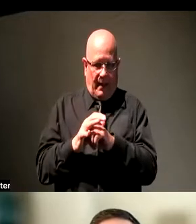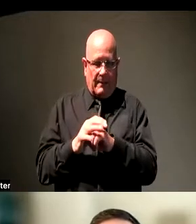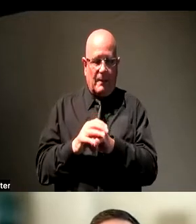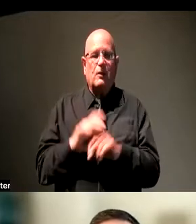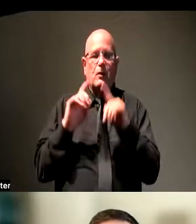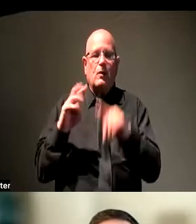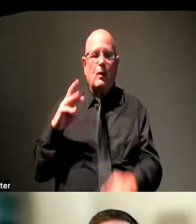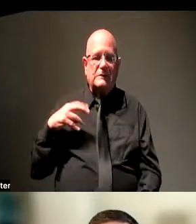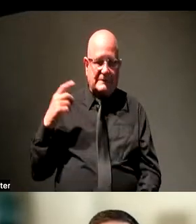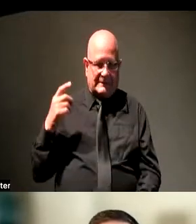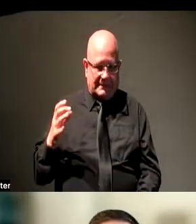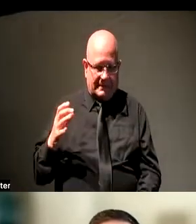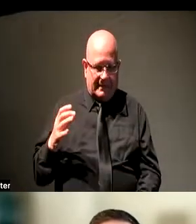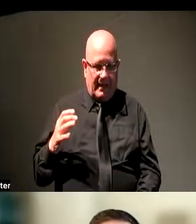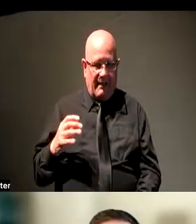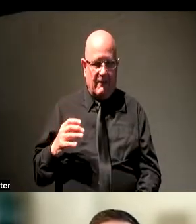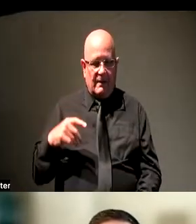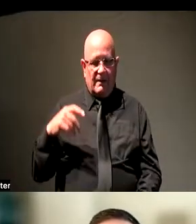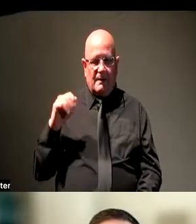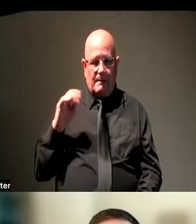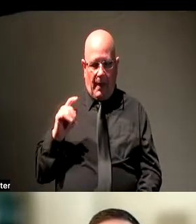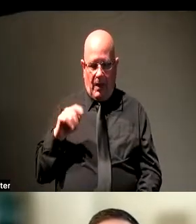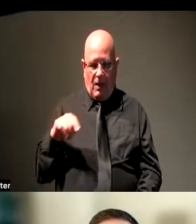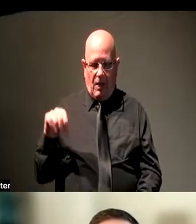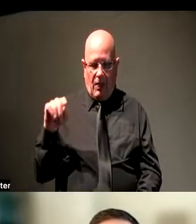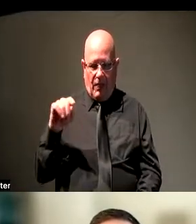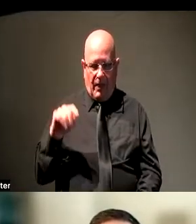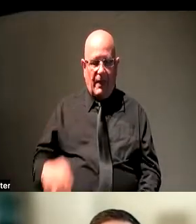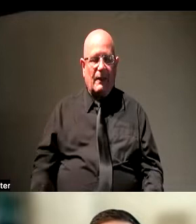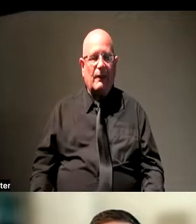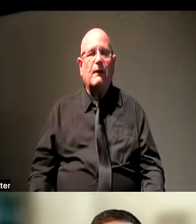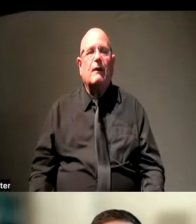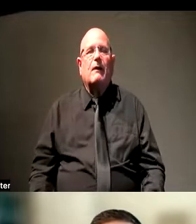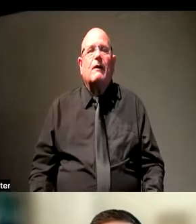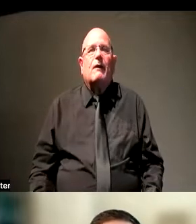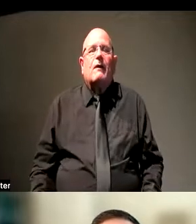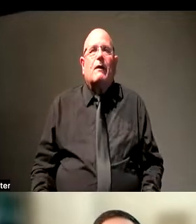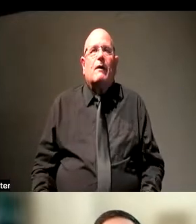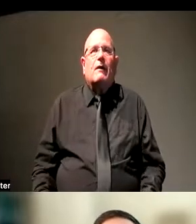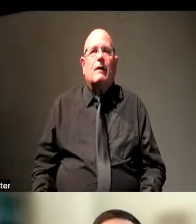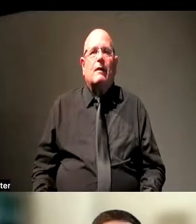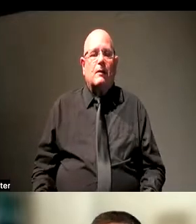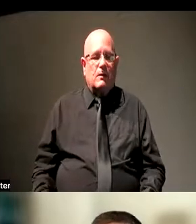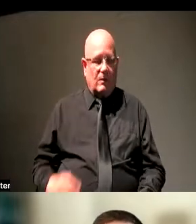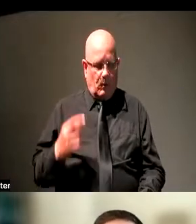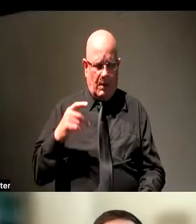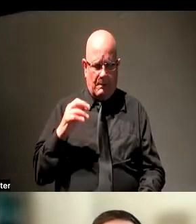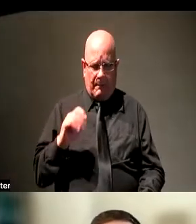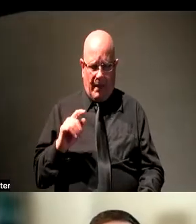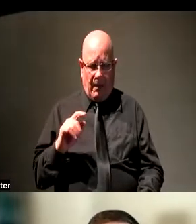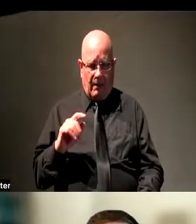D.C., and we had a panel that actually had a panelist participate remotely much as I am now. At the time,